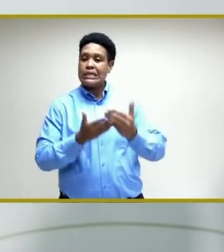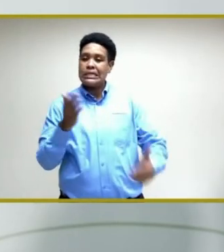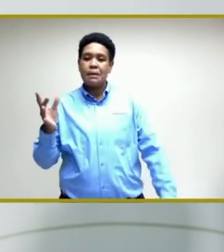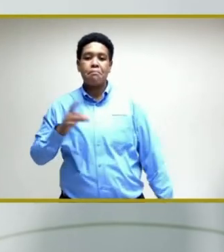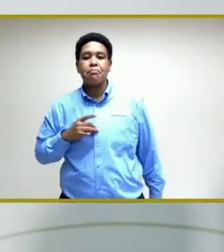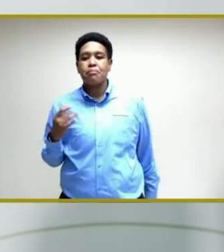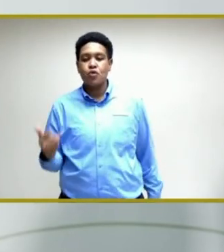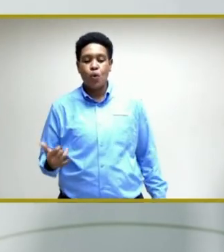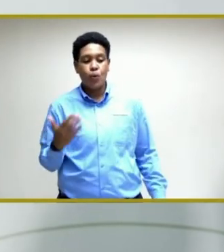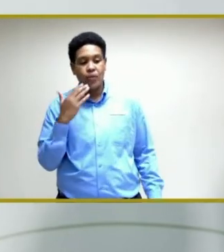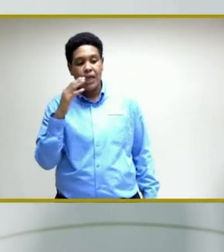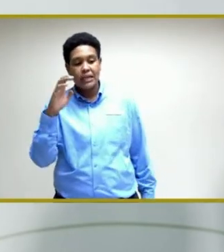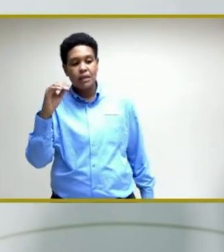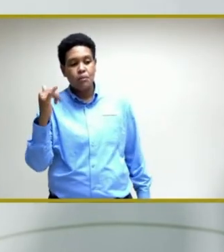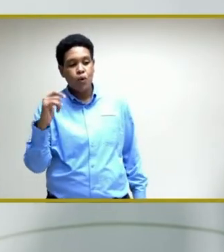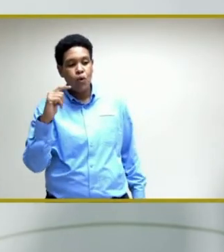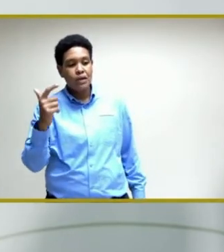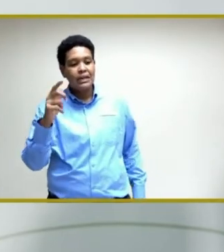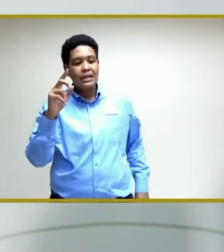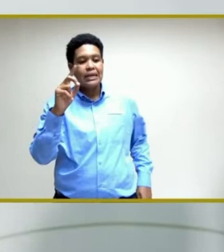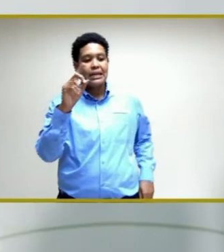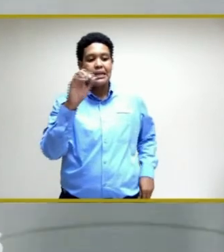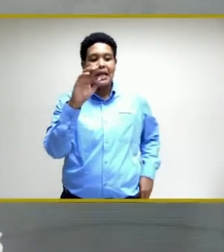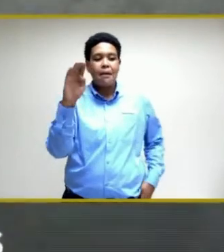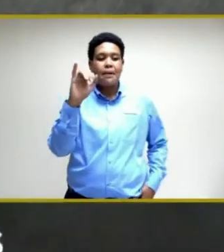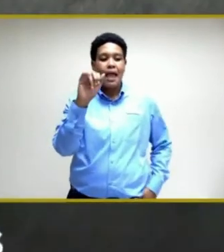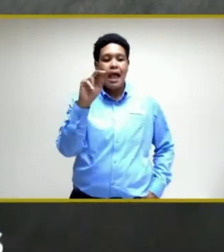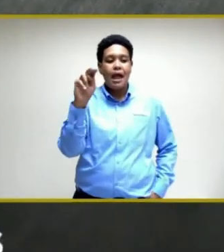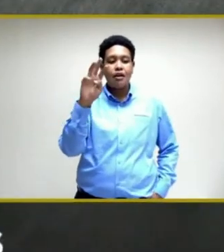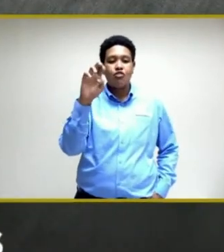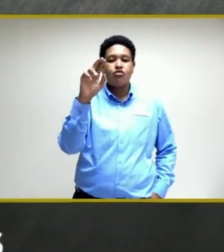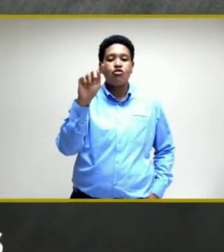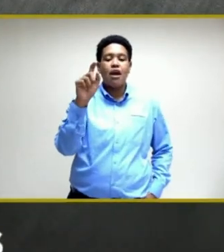I want to go to Debbie and Wright from RJR.